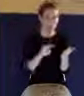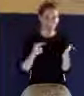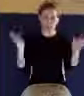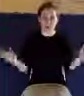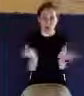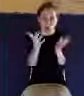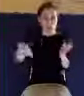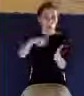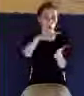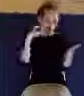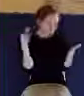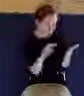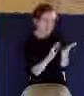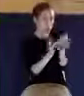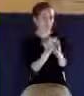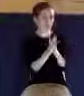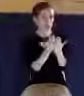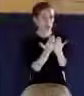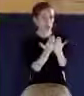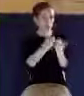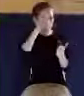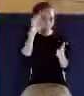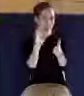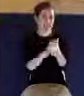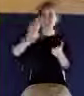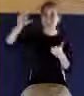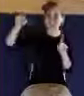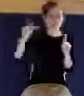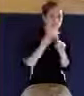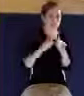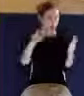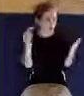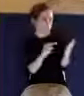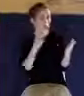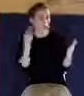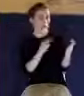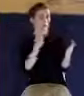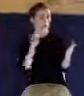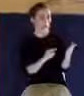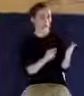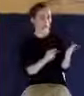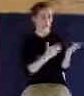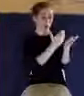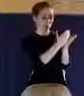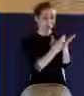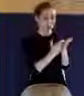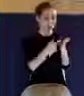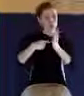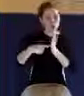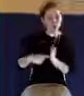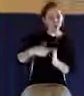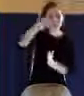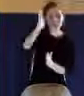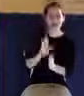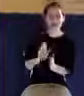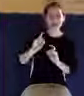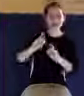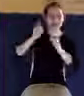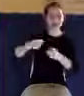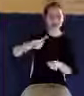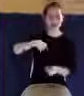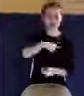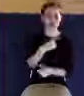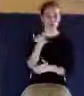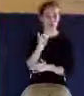And believe what the word of God says. Look at verse 11. And this is the record that God has given to us eternal life. And this life is in his